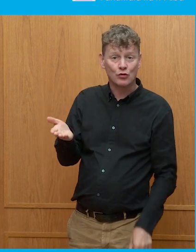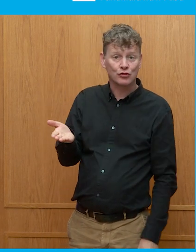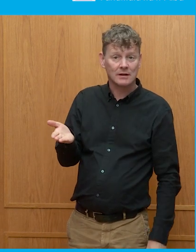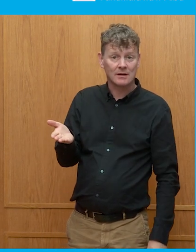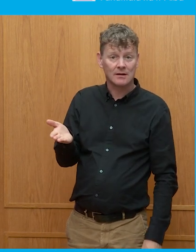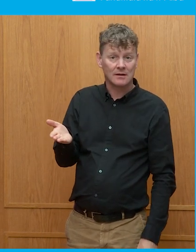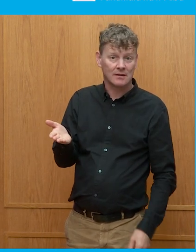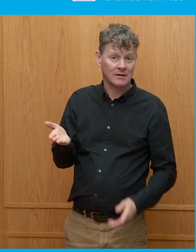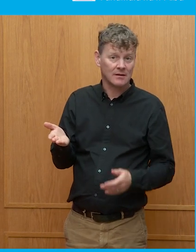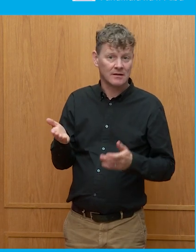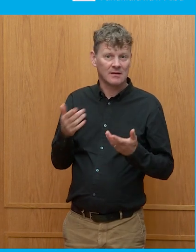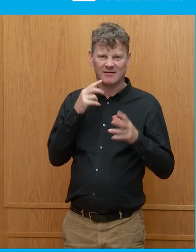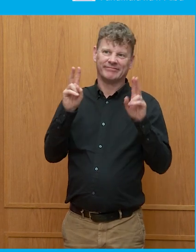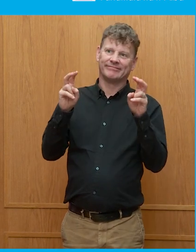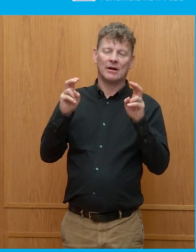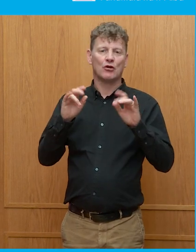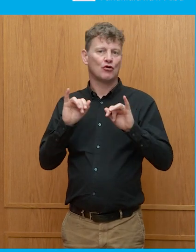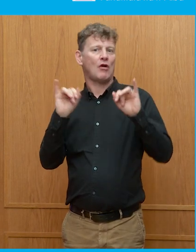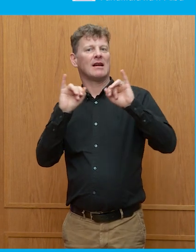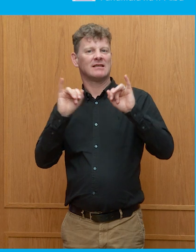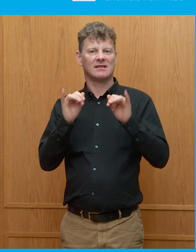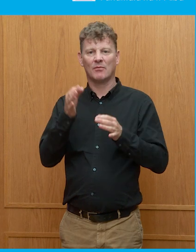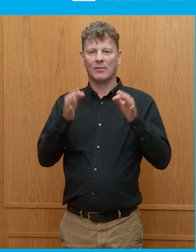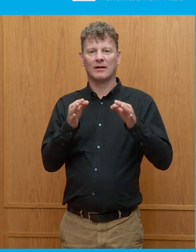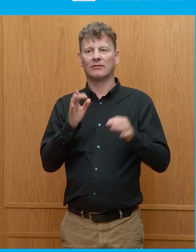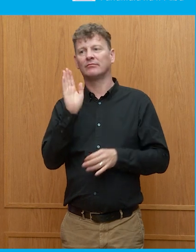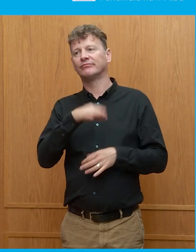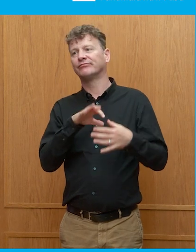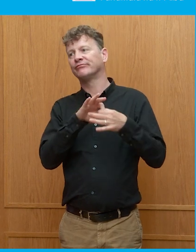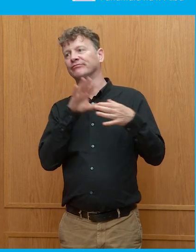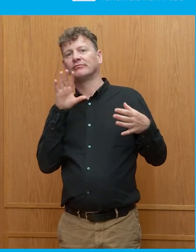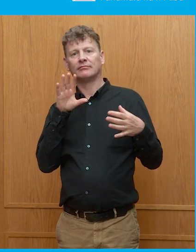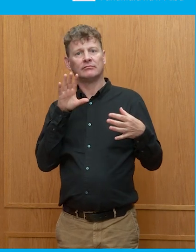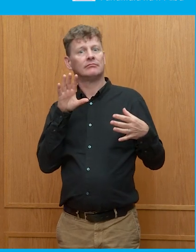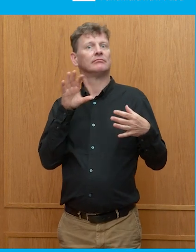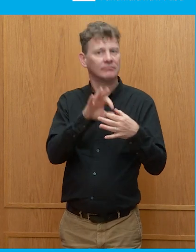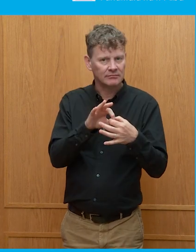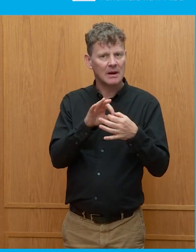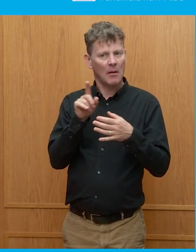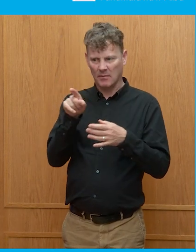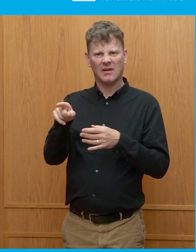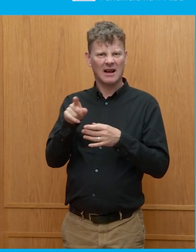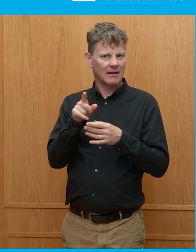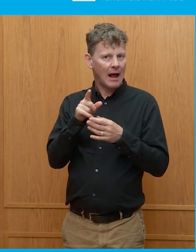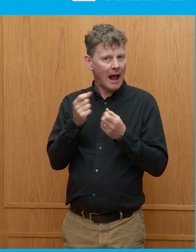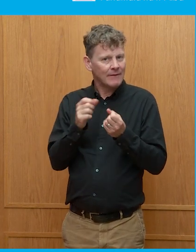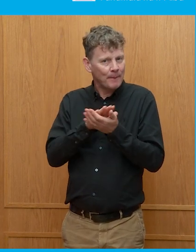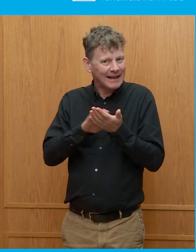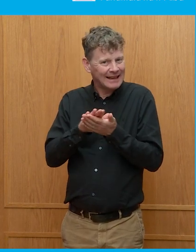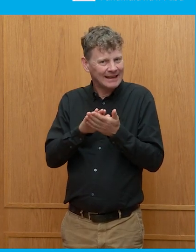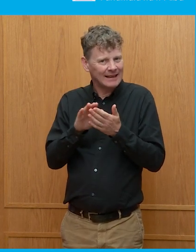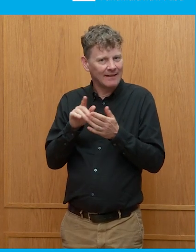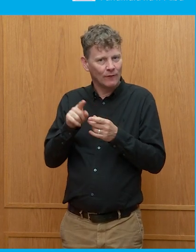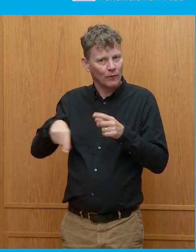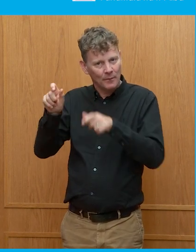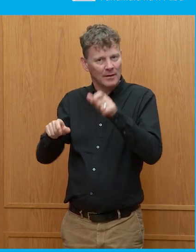to the inverted commas crisis that we're seeing. It is about more engagement and more meaningful engagement. And I completely agree, you only have to